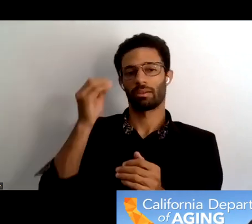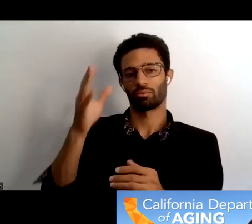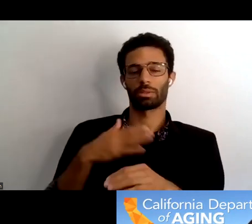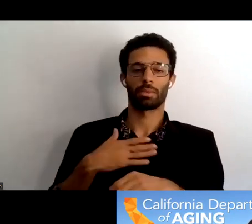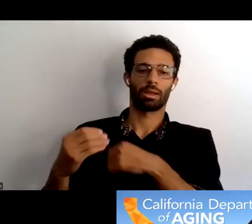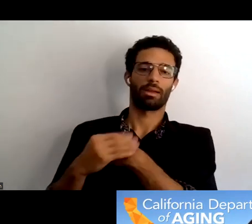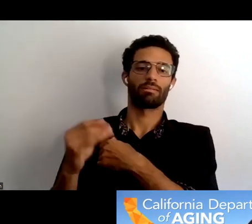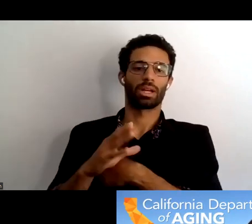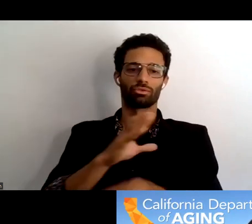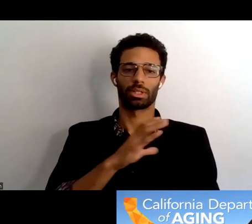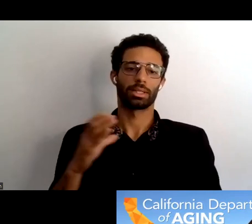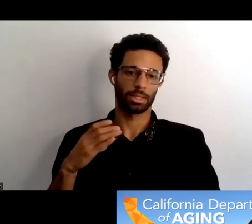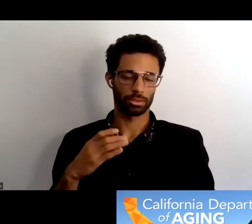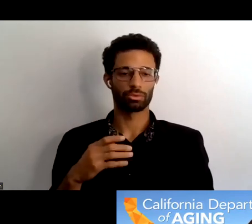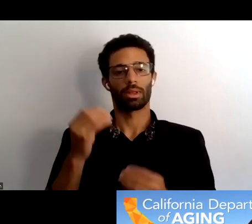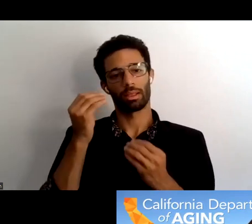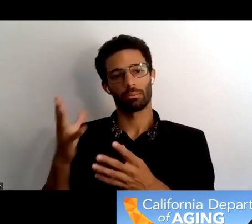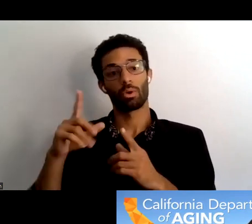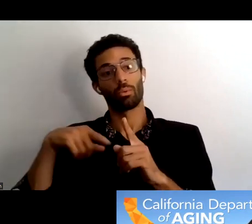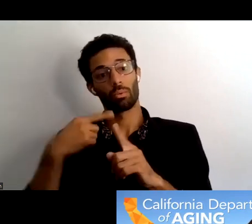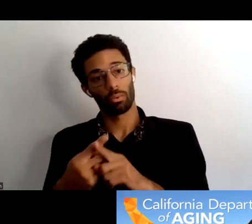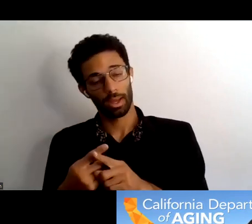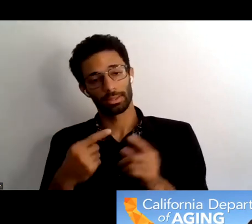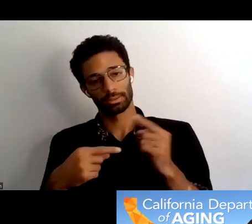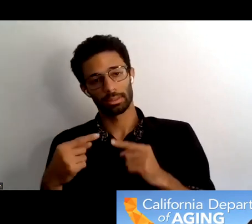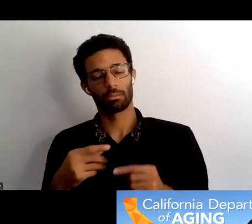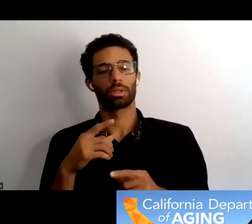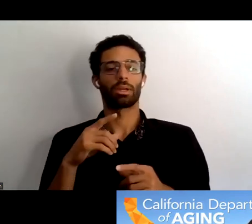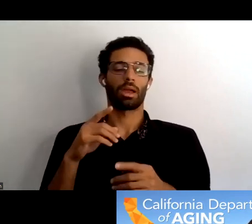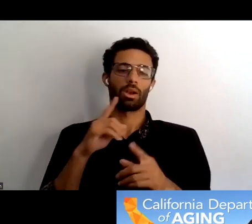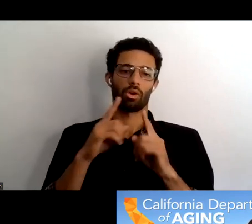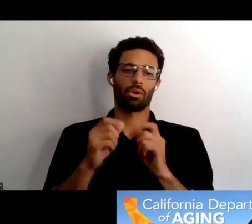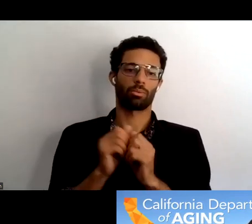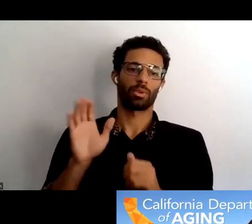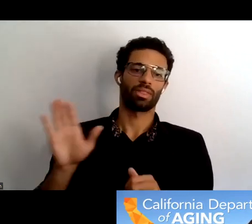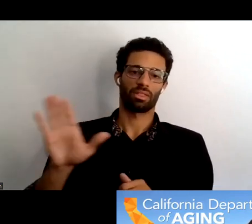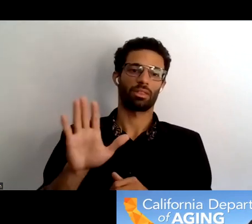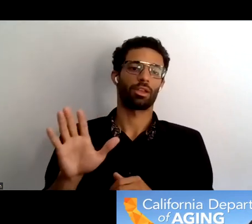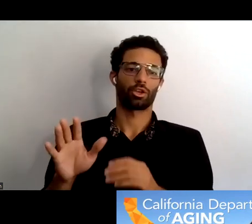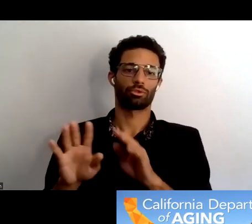it's coming to be on the lookout and to talk to their constituencies about it thank you